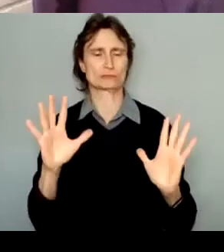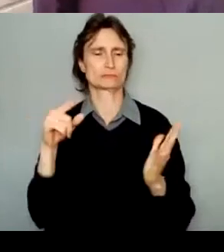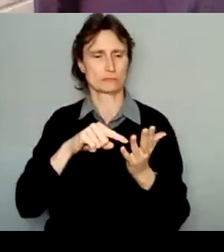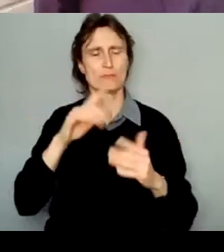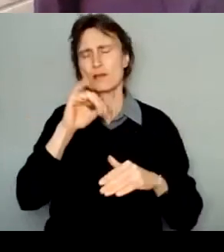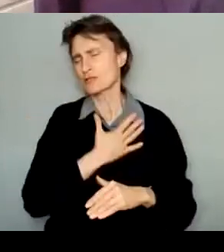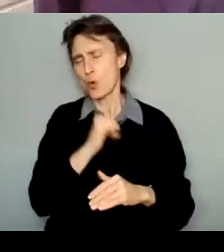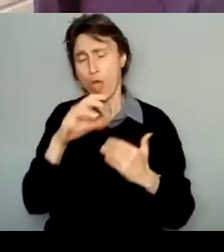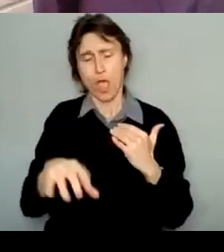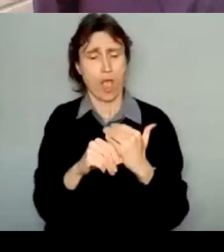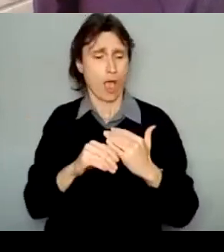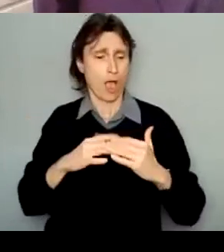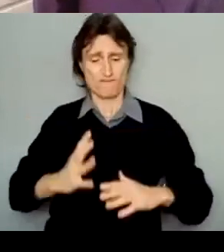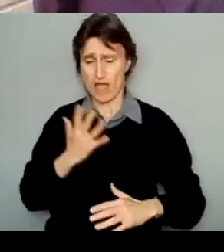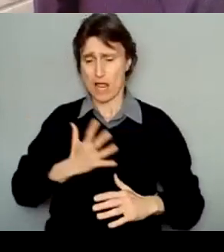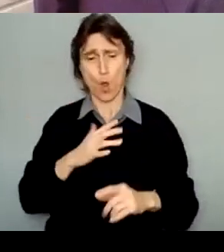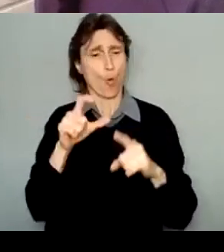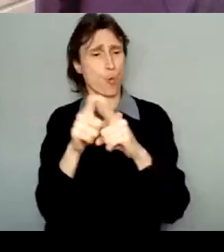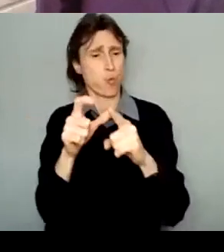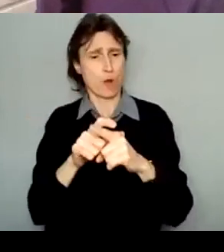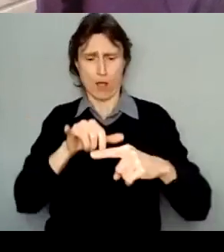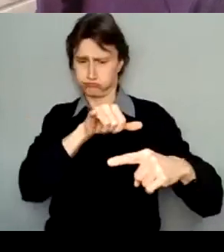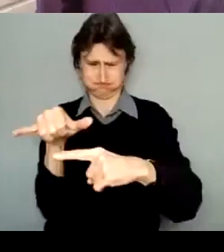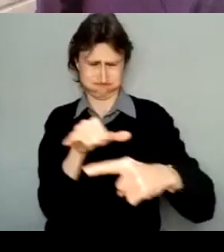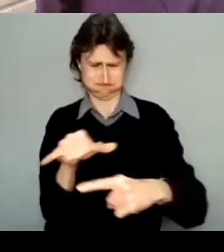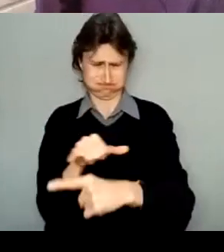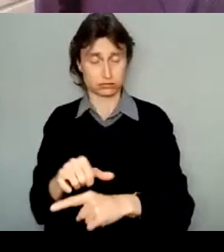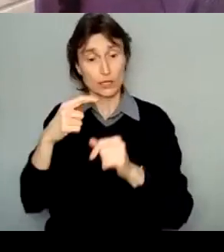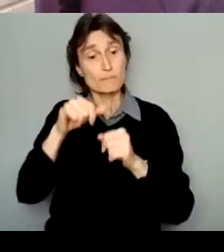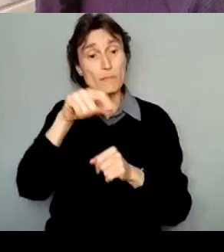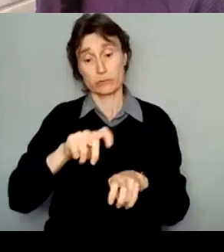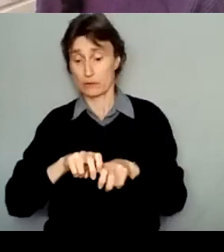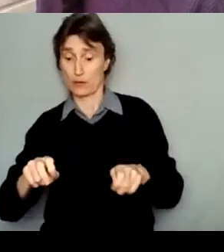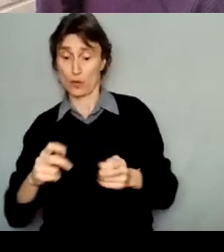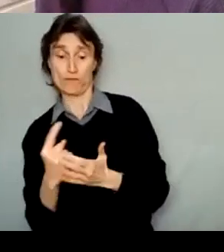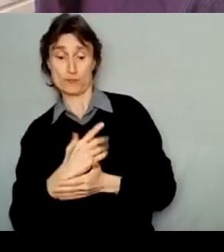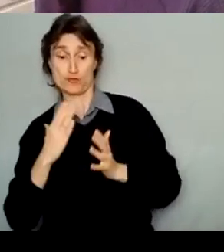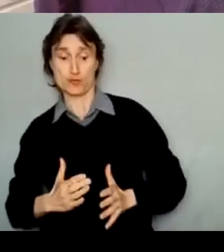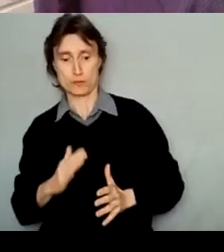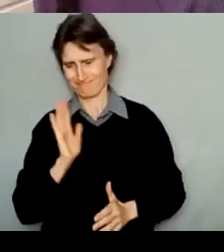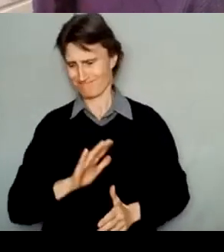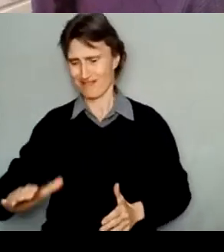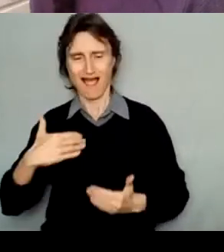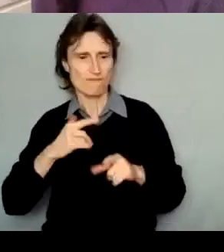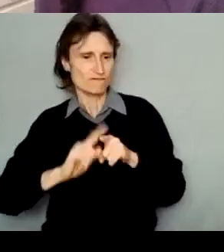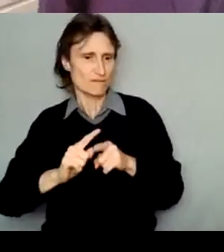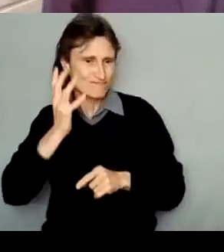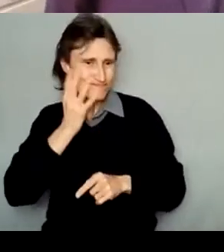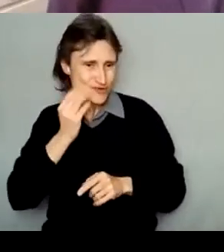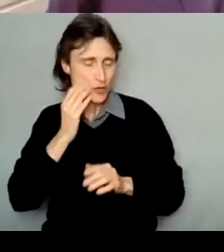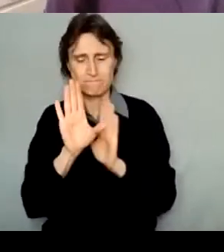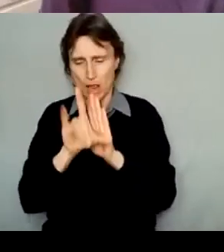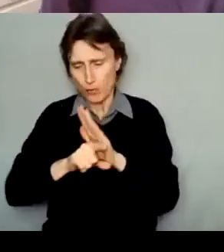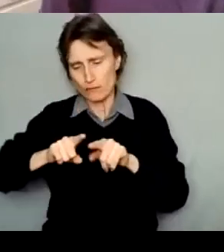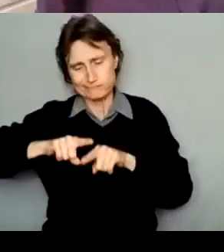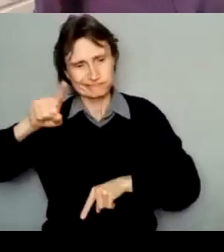language, remembering that the assessment committee will be made up of people from many different practices and experiences. Don't